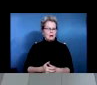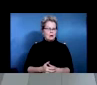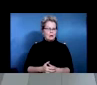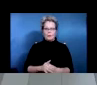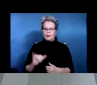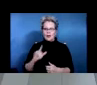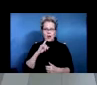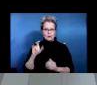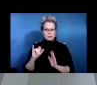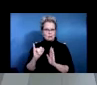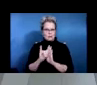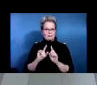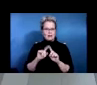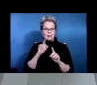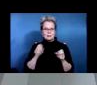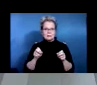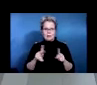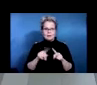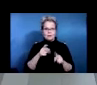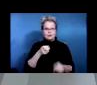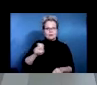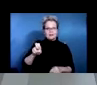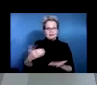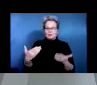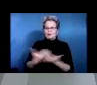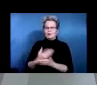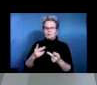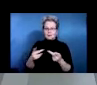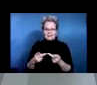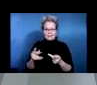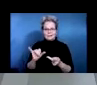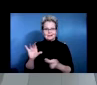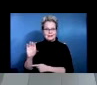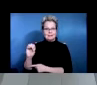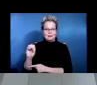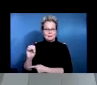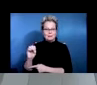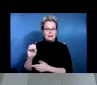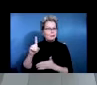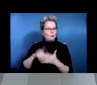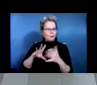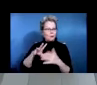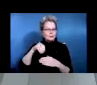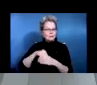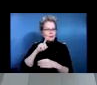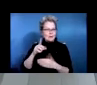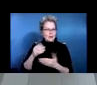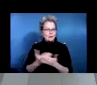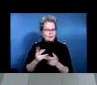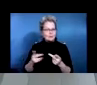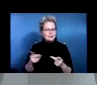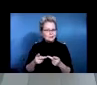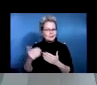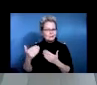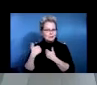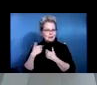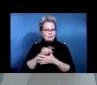opportunity for transitioning to work in a new position. And what does that position entail? Um, but from a physical